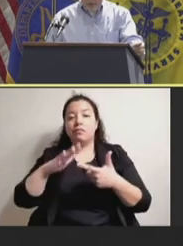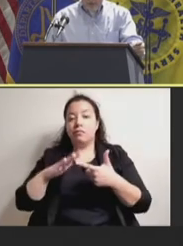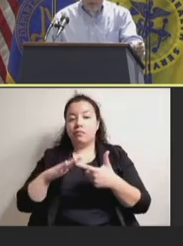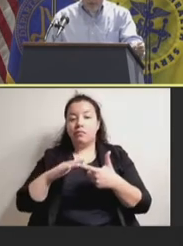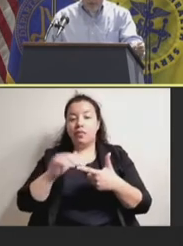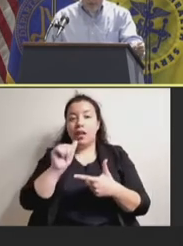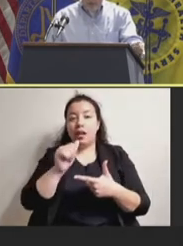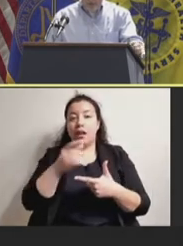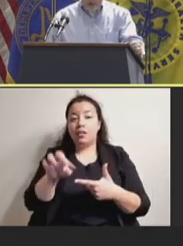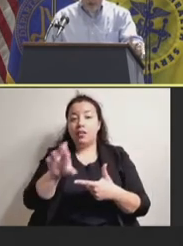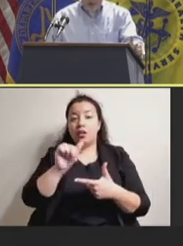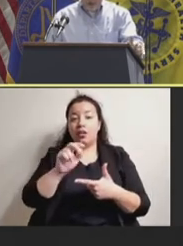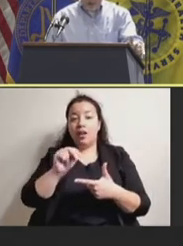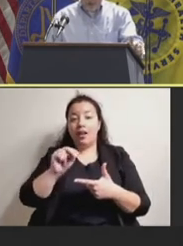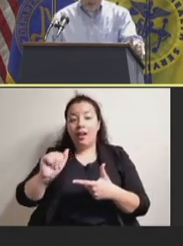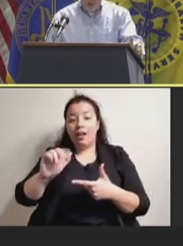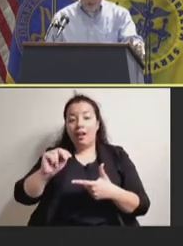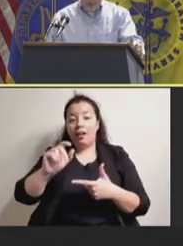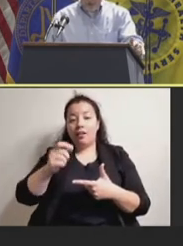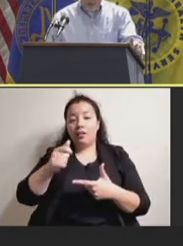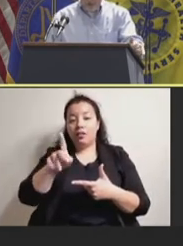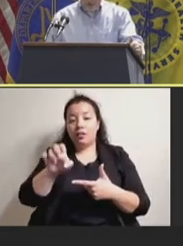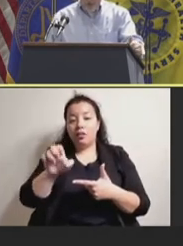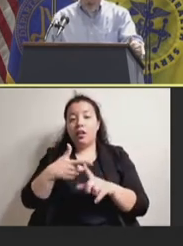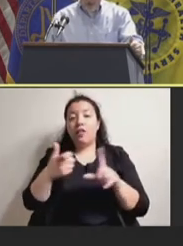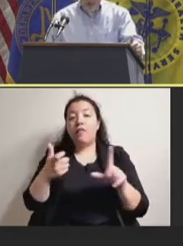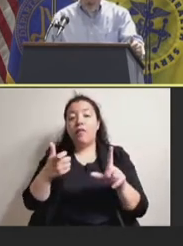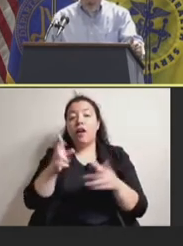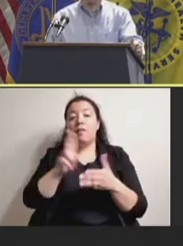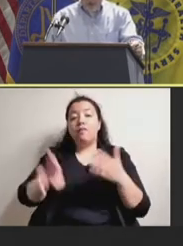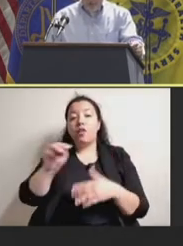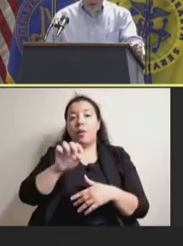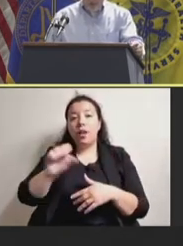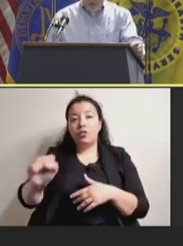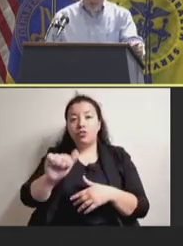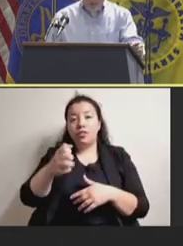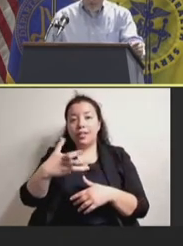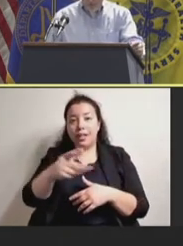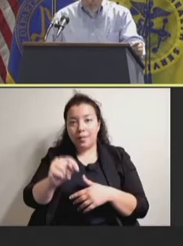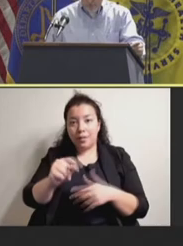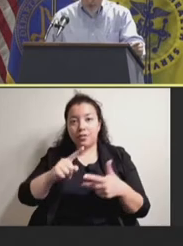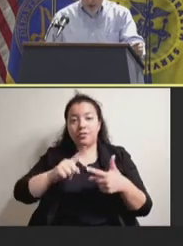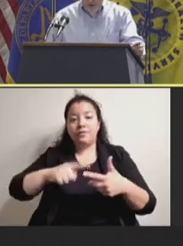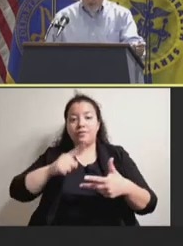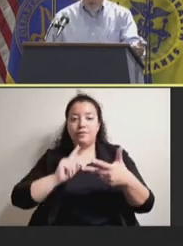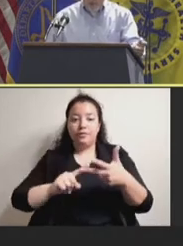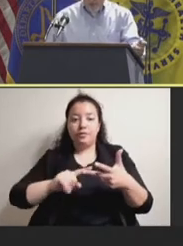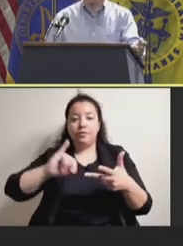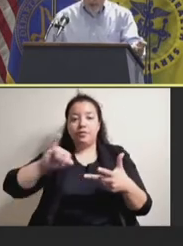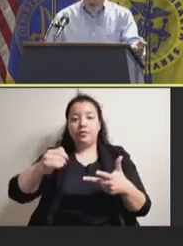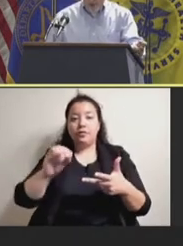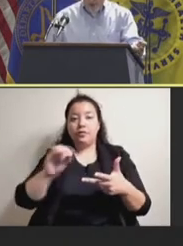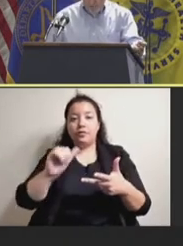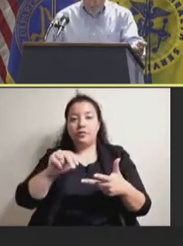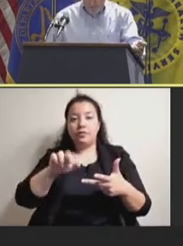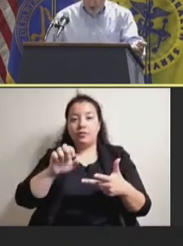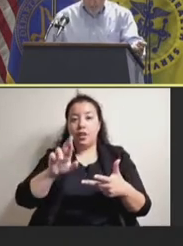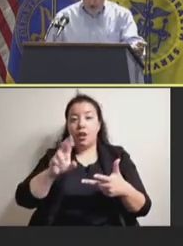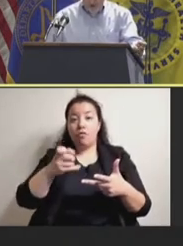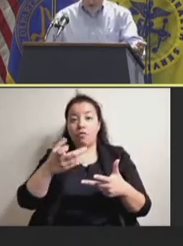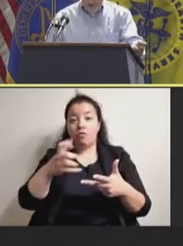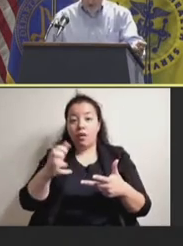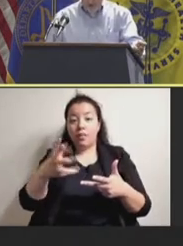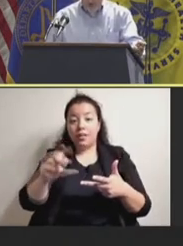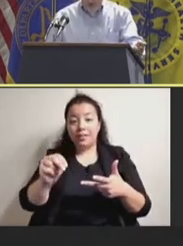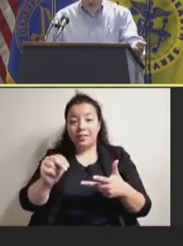Massachusetts Amherst on innovations and infrastructure, and will be followed by Johnny Robertson from PATH, speaking of vaccine, and vile